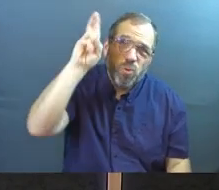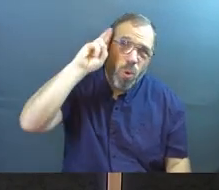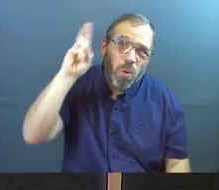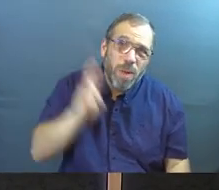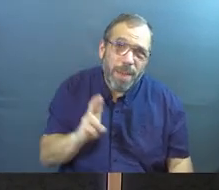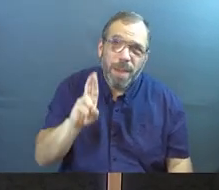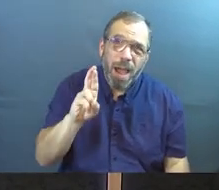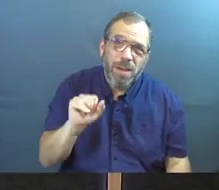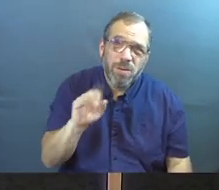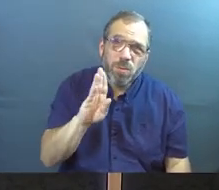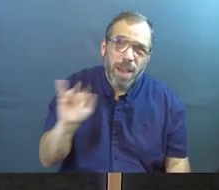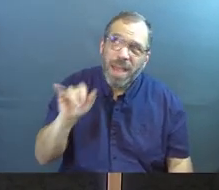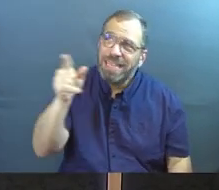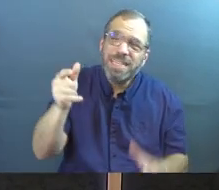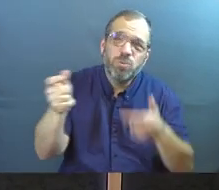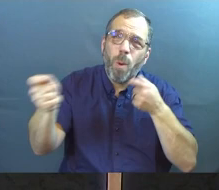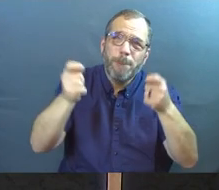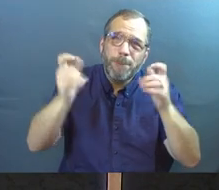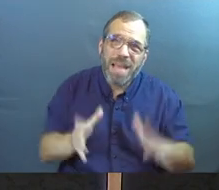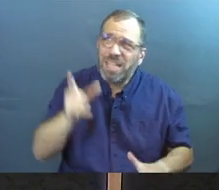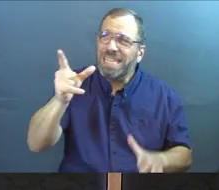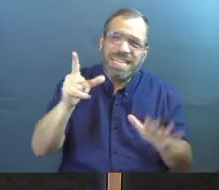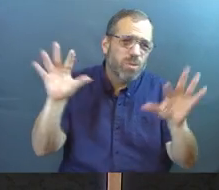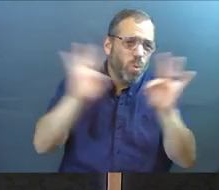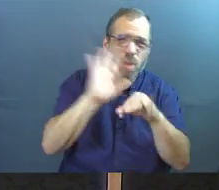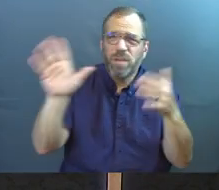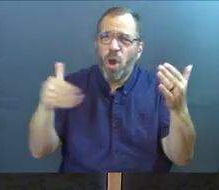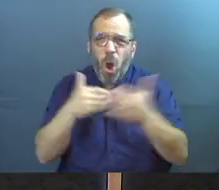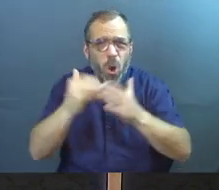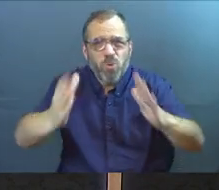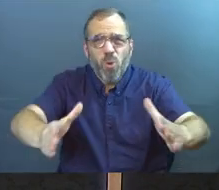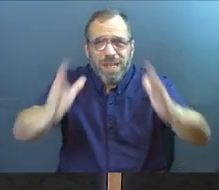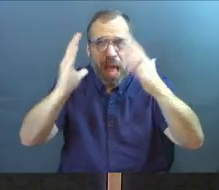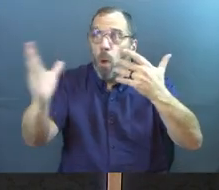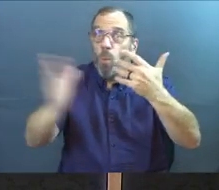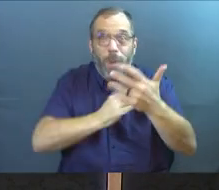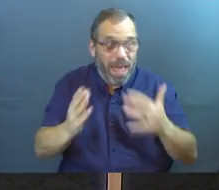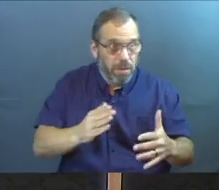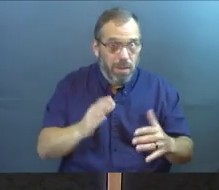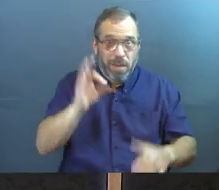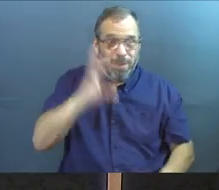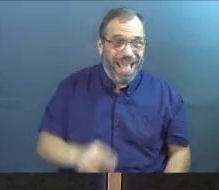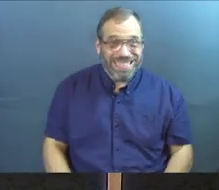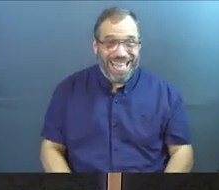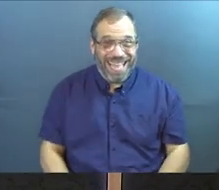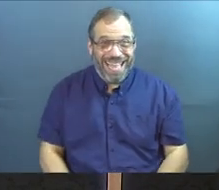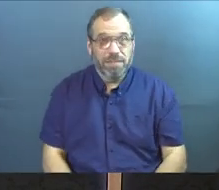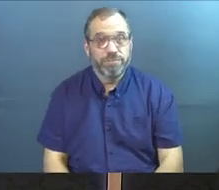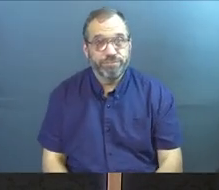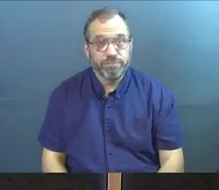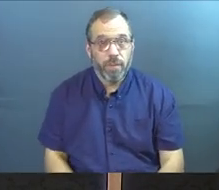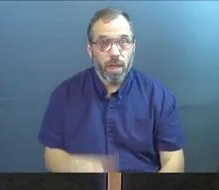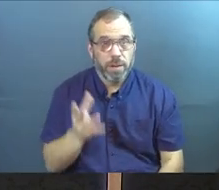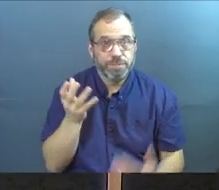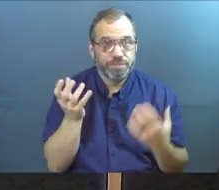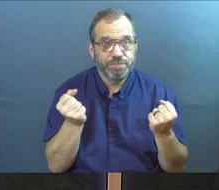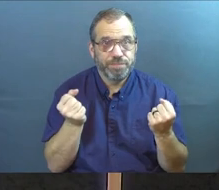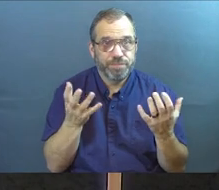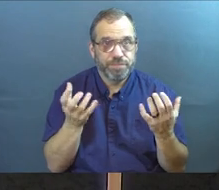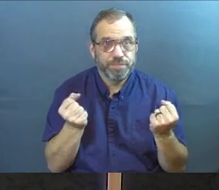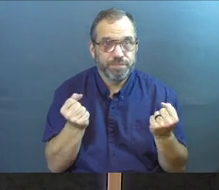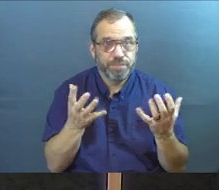He is your master. And he is worthy of all of your attention. Regardless of what the blockhead does up here.